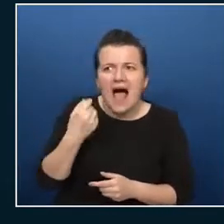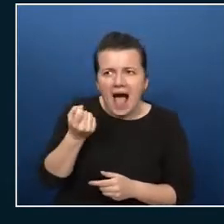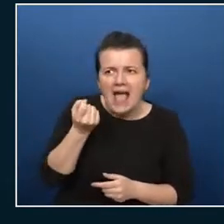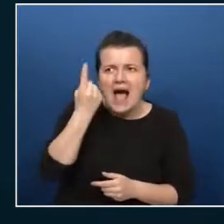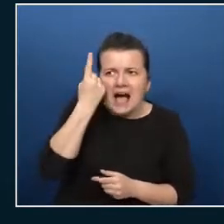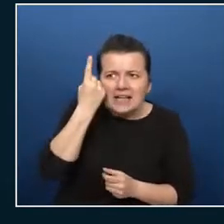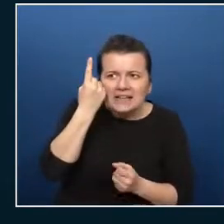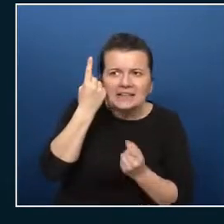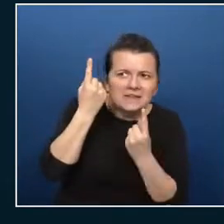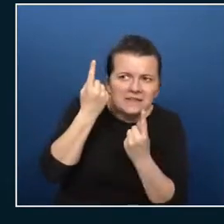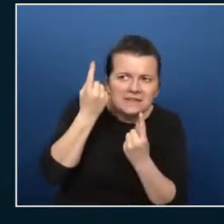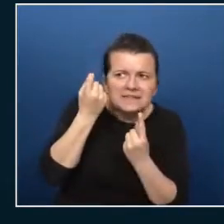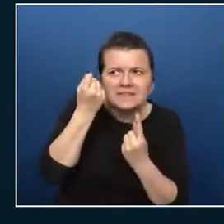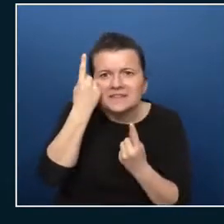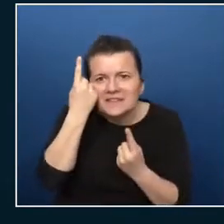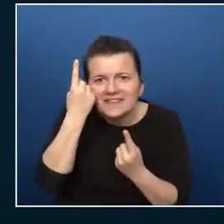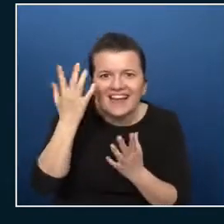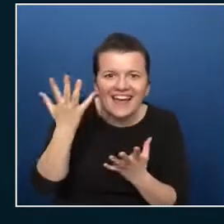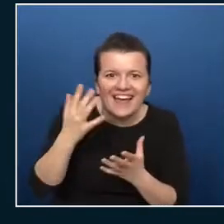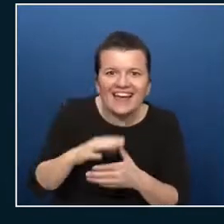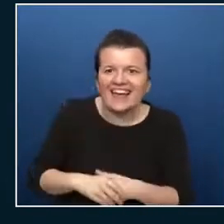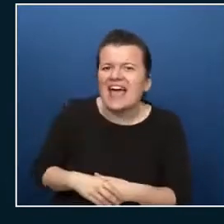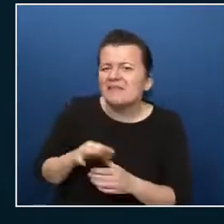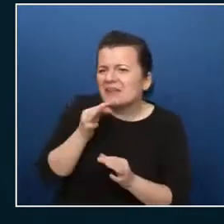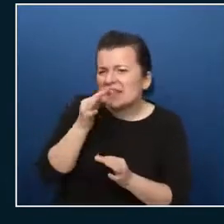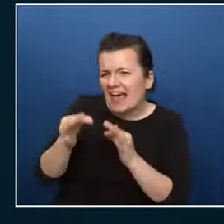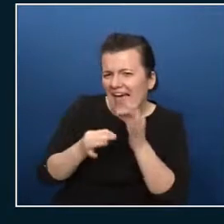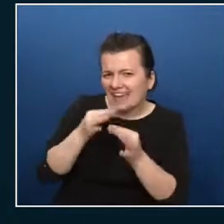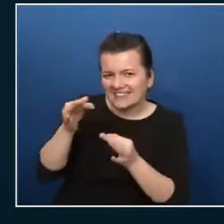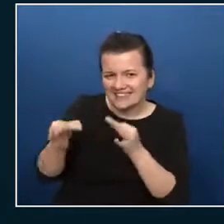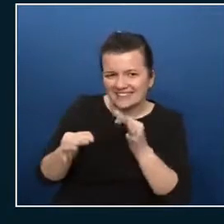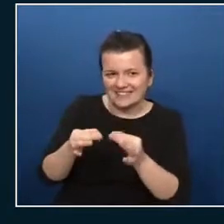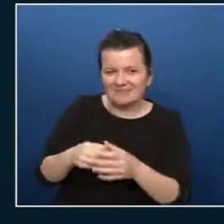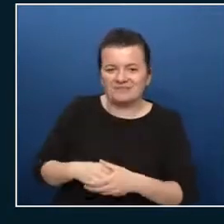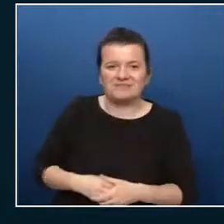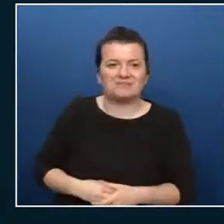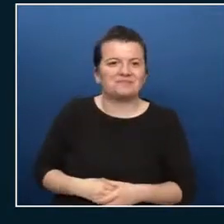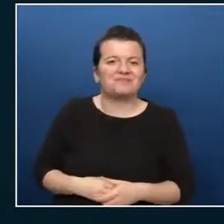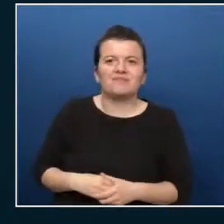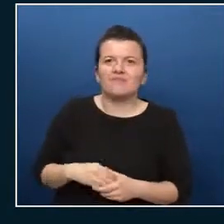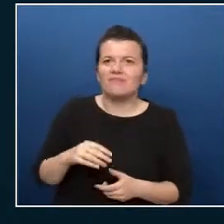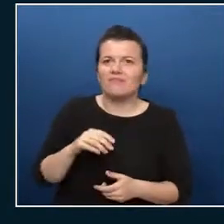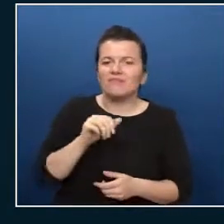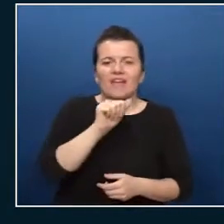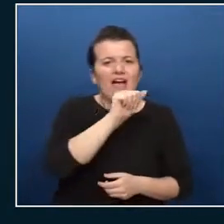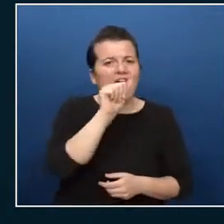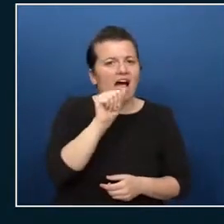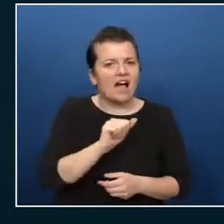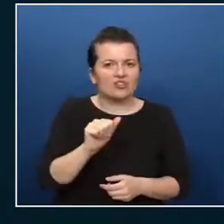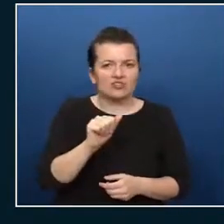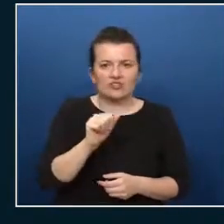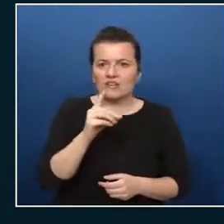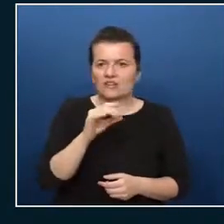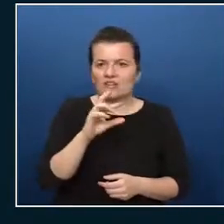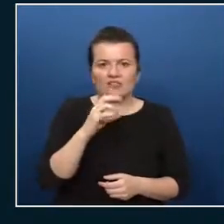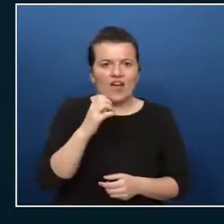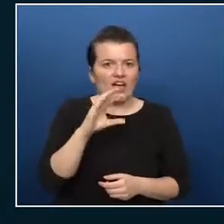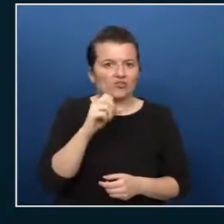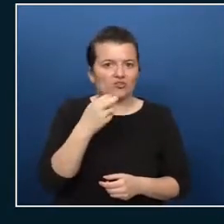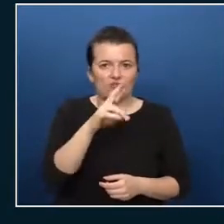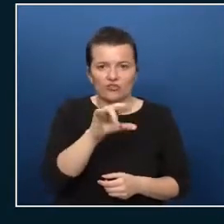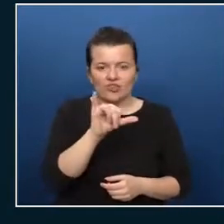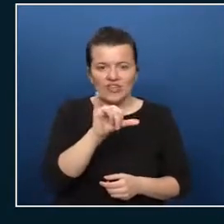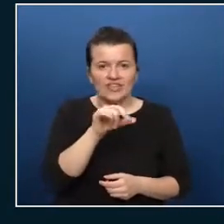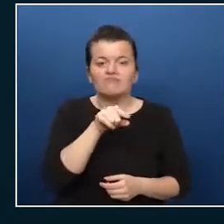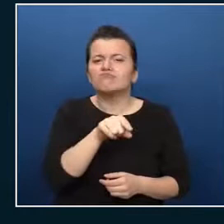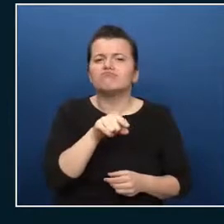questions about that alright so I think in the Azure Active Directory layer you talked about MFA and advising